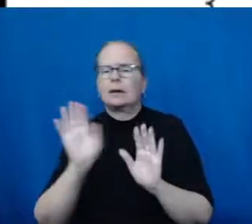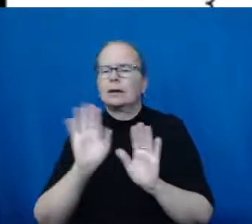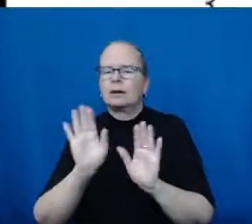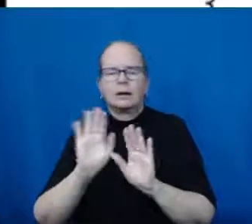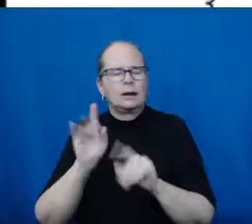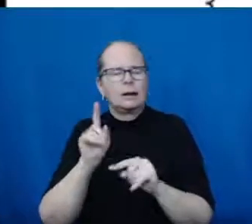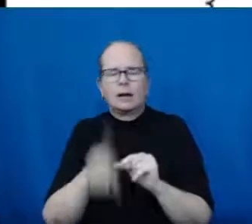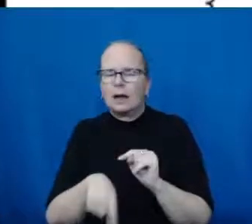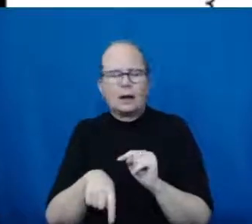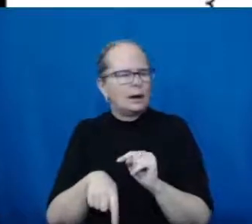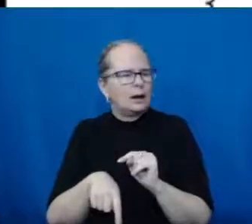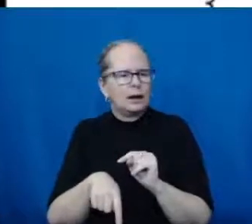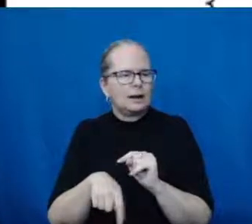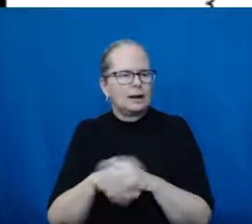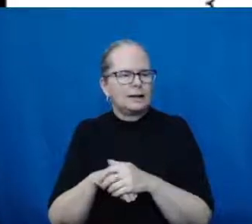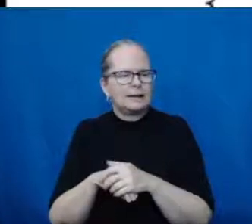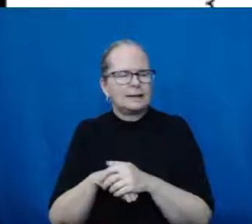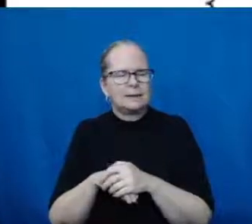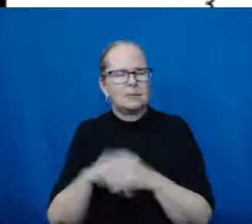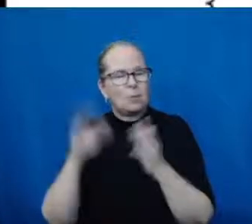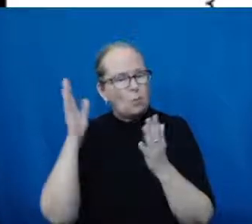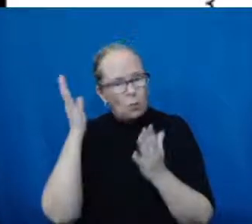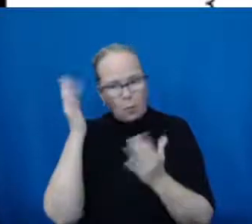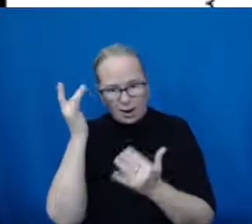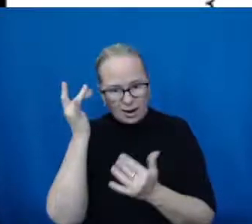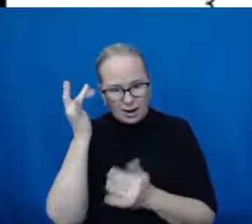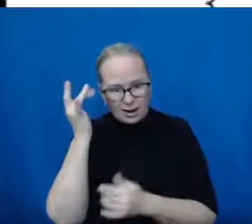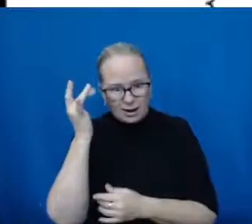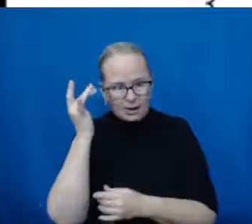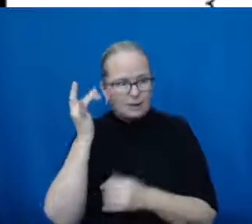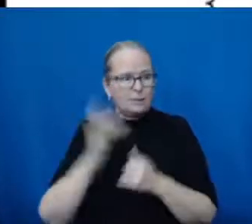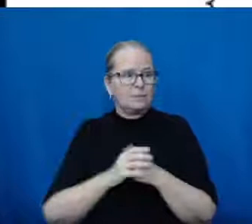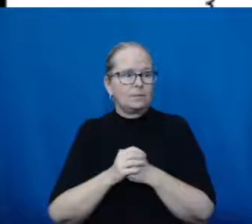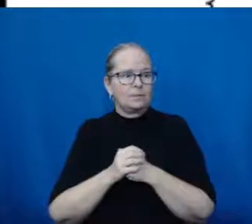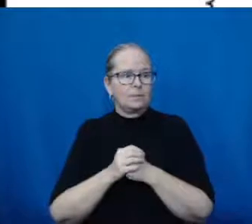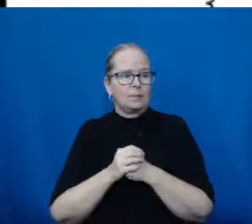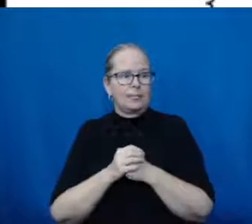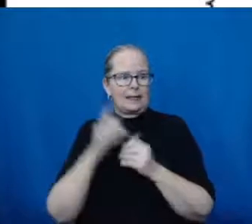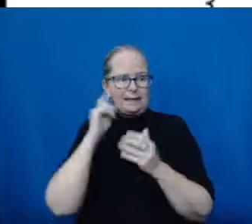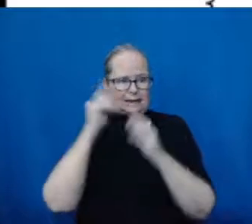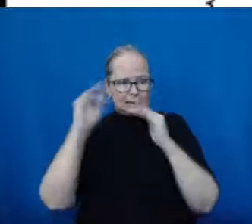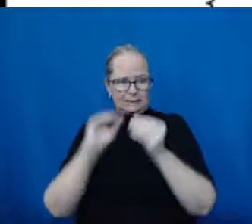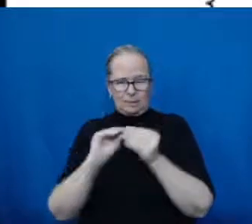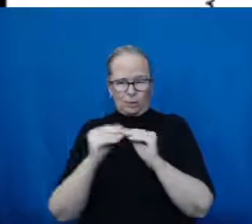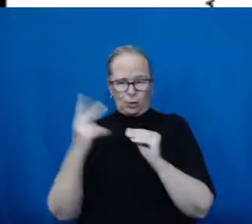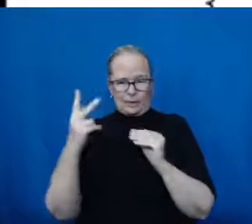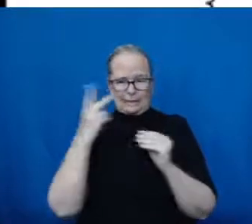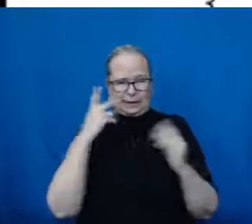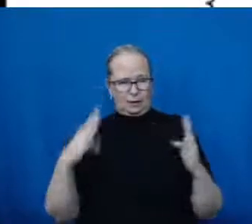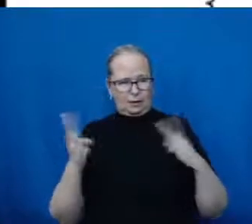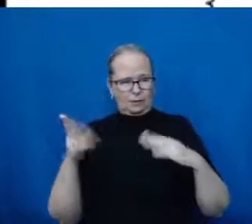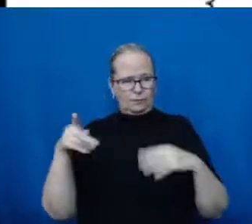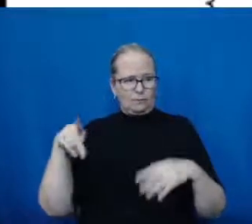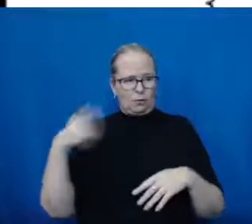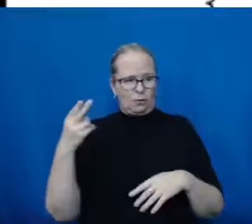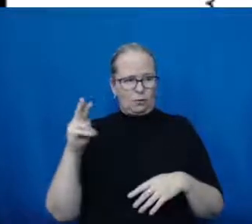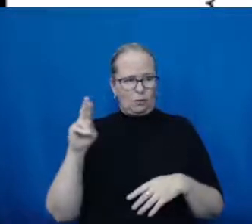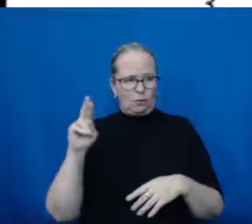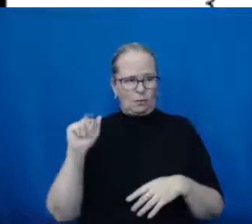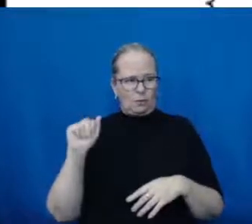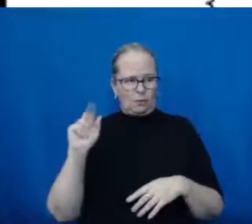pharmacotherapeutics. So that would be the question. Are there medications that can be used to prevent COVID-19